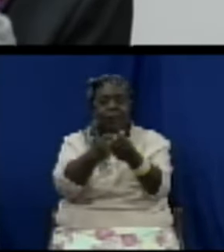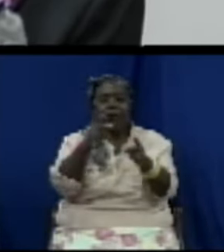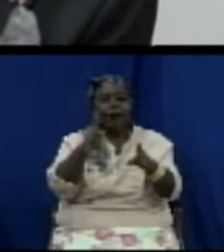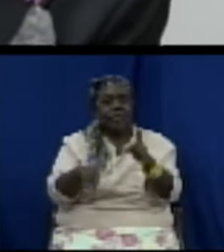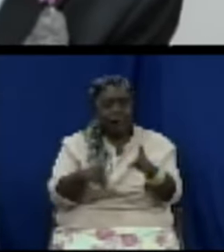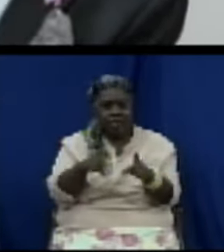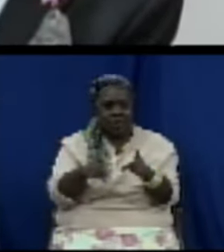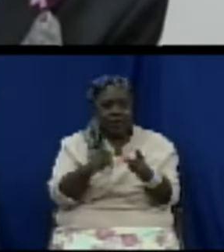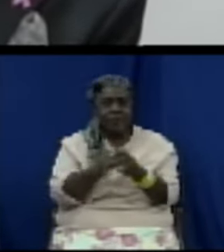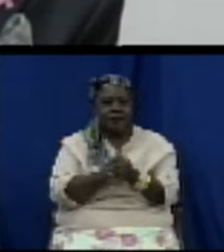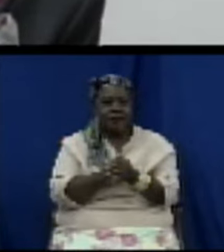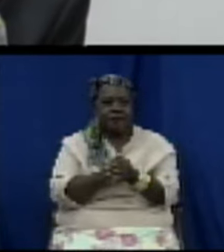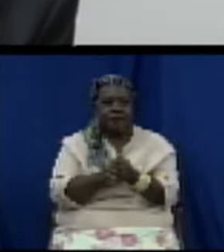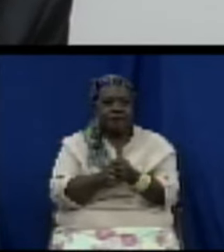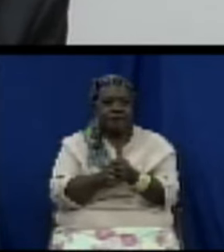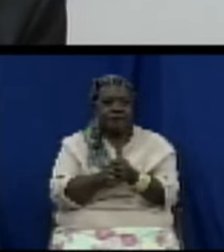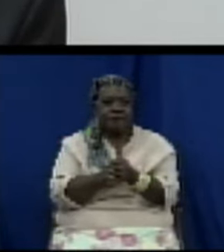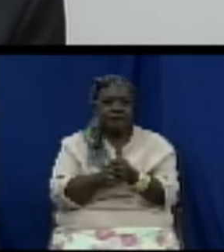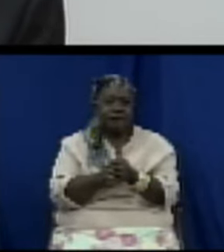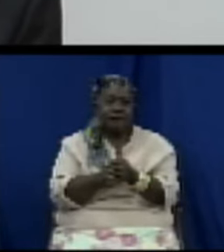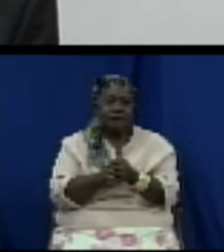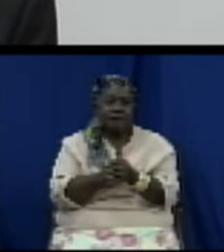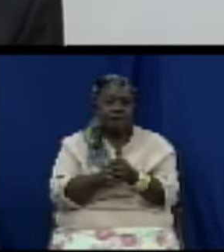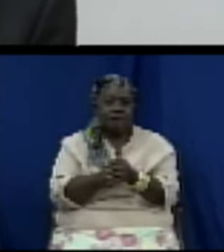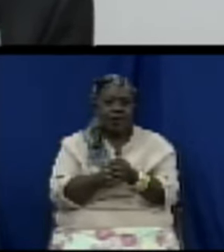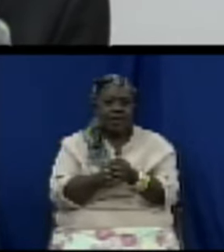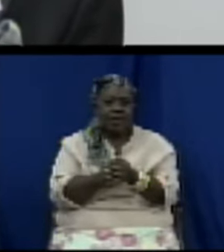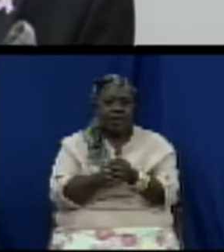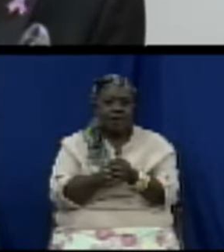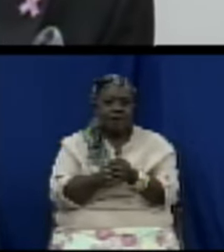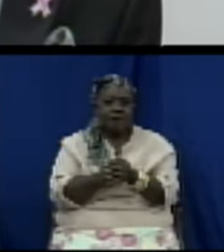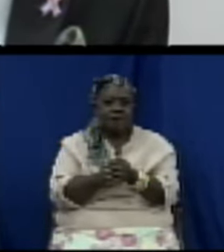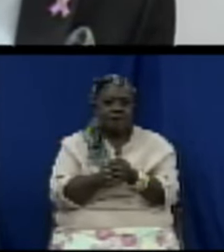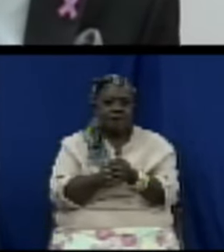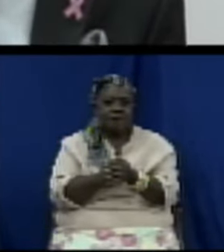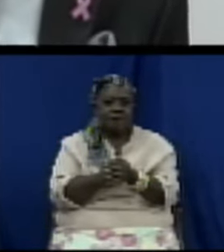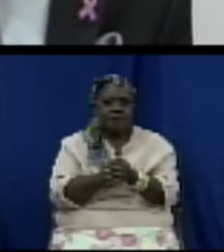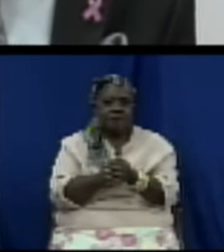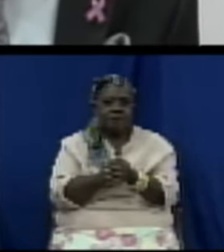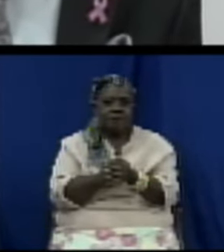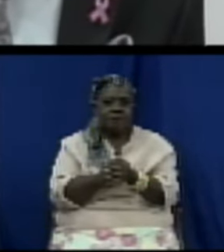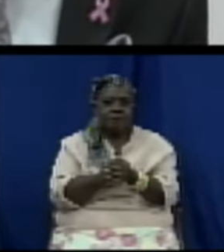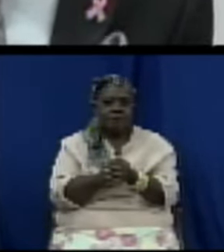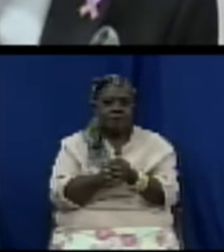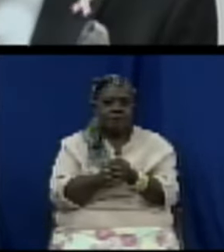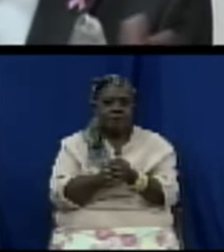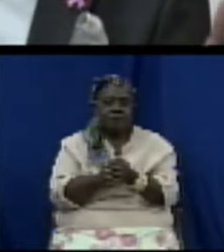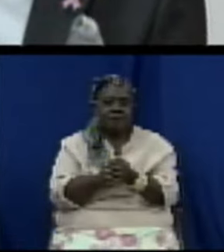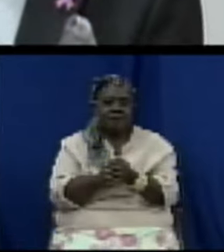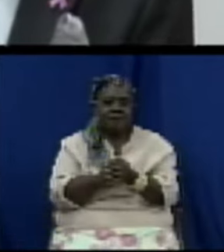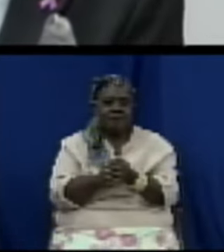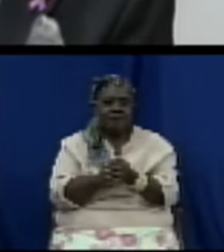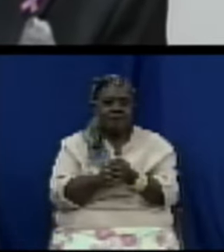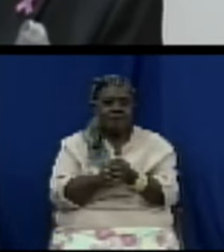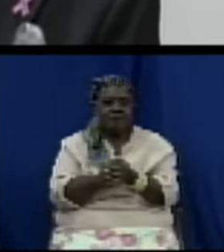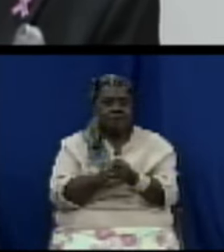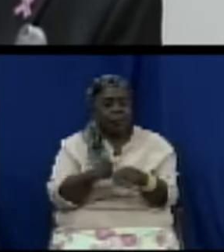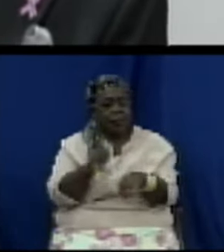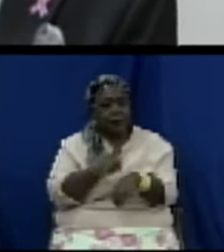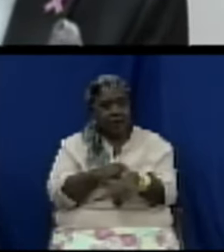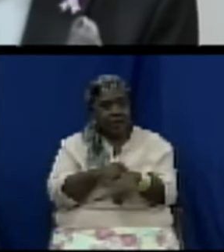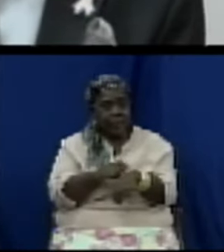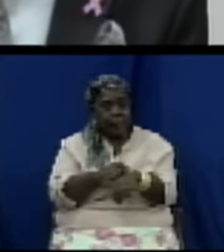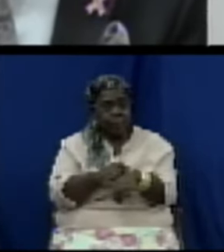daily tasks as consumer protection officers There was a time